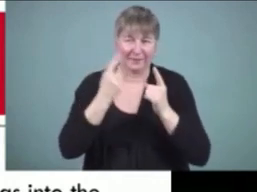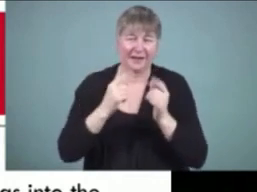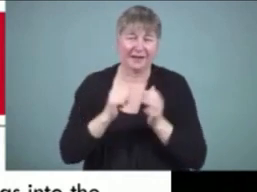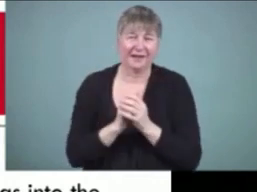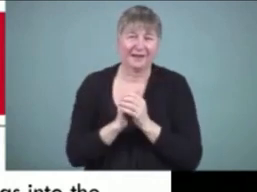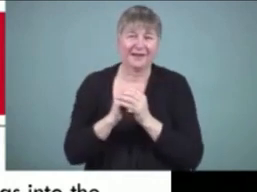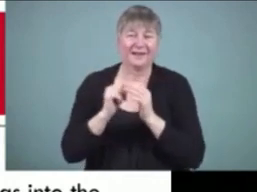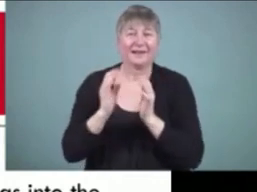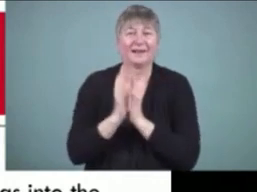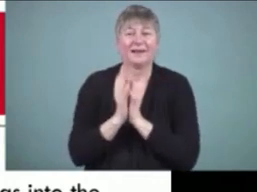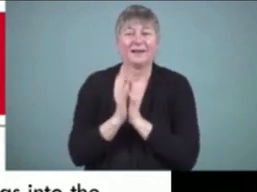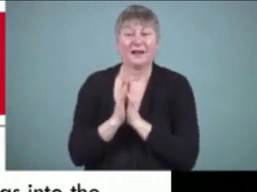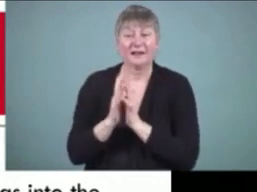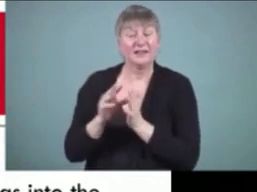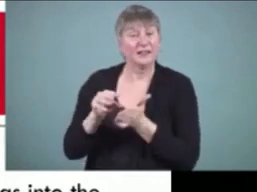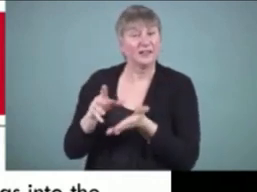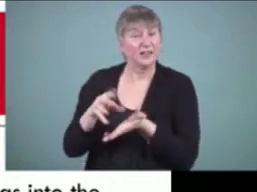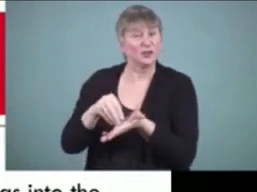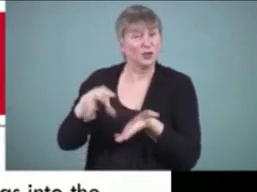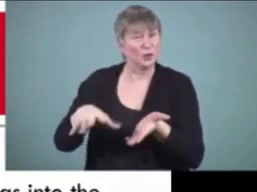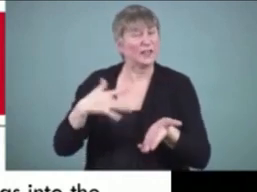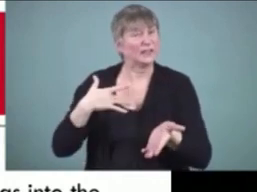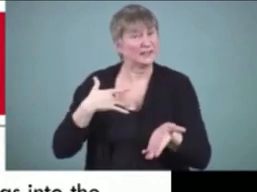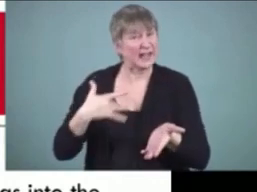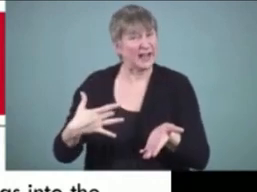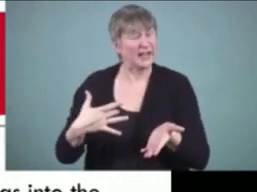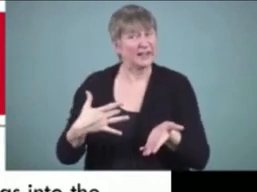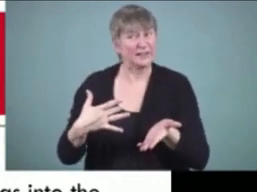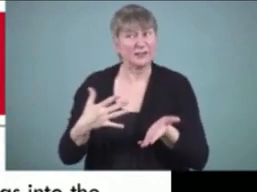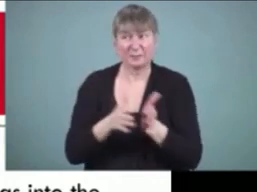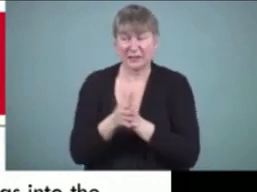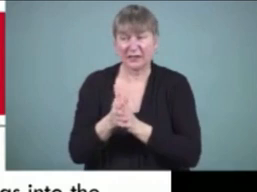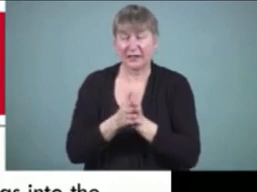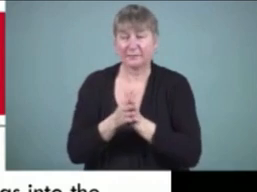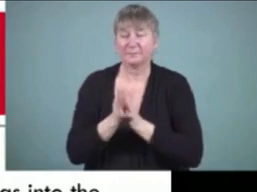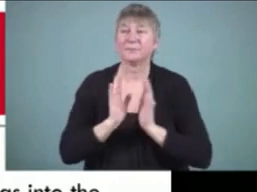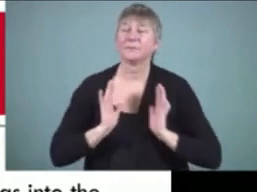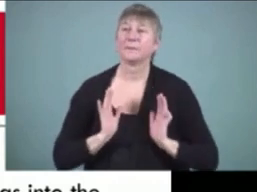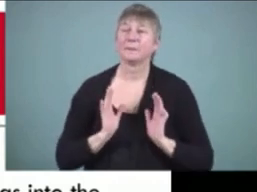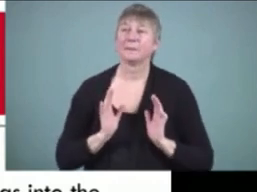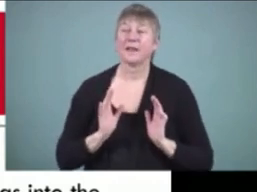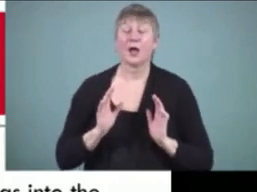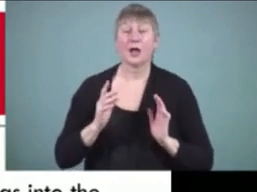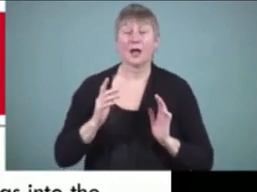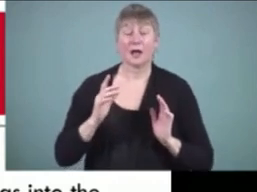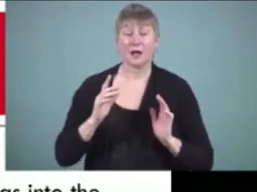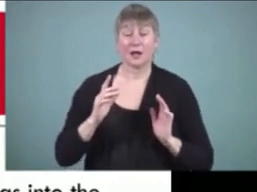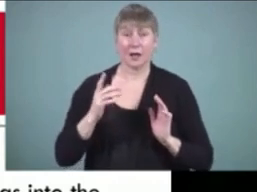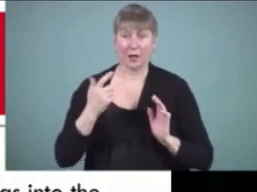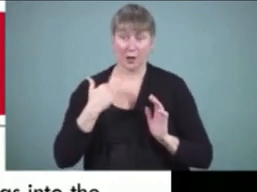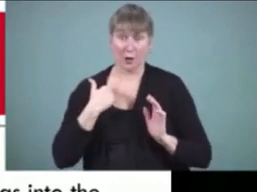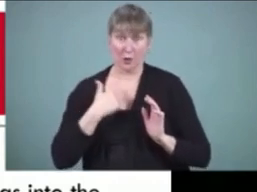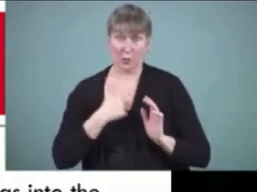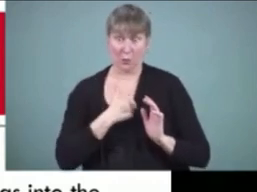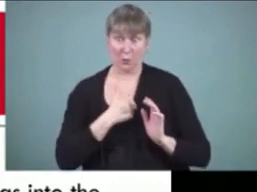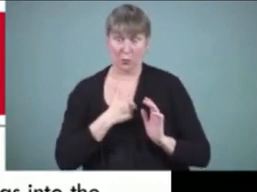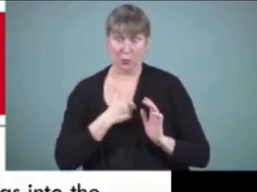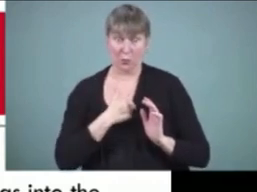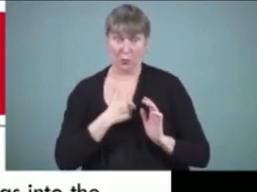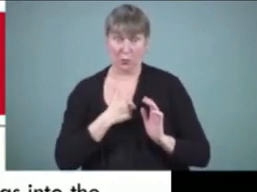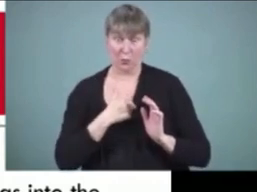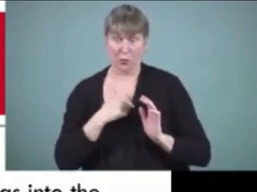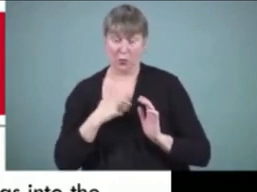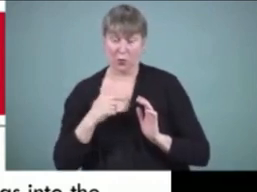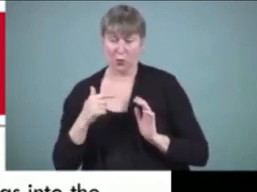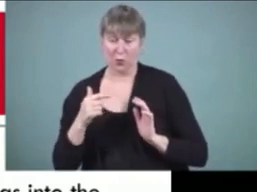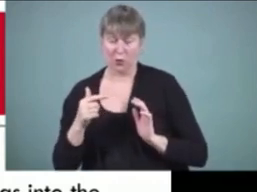we didn't find we had trouble getting kids to write when we allowed them to explore the topics that were of interest